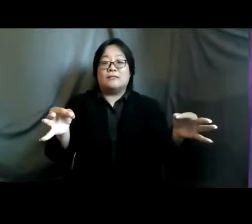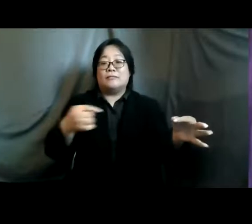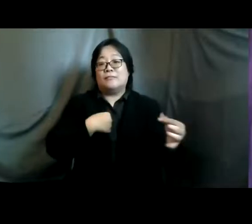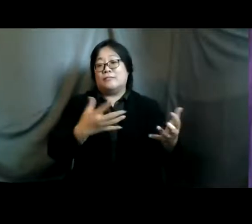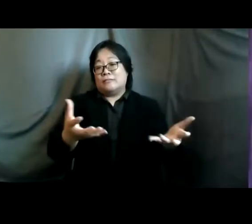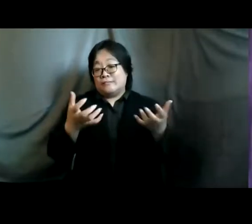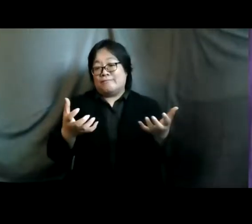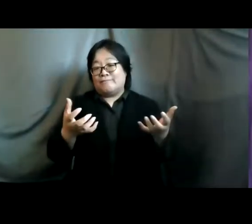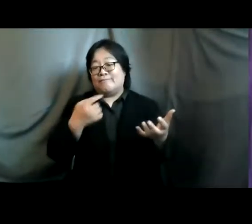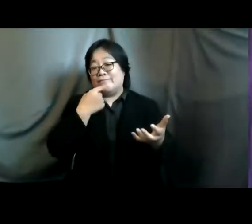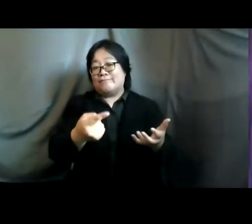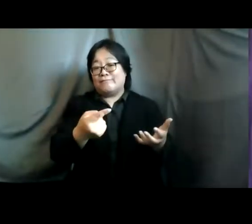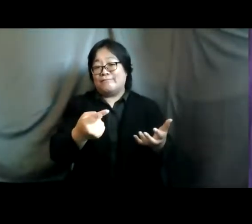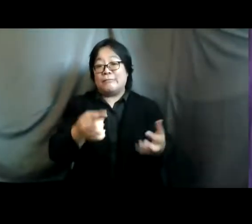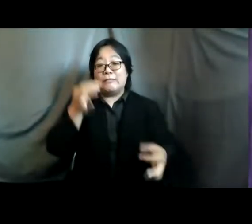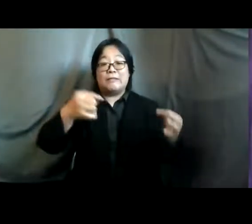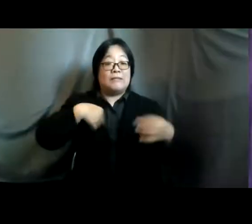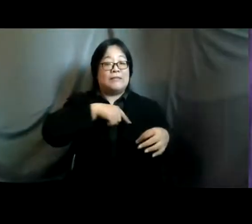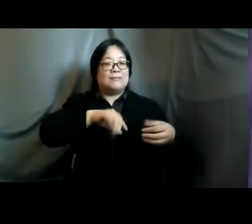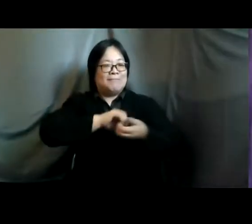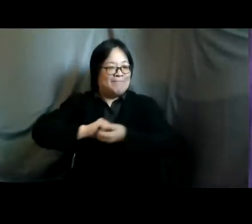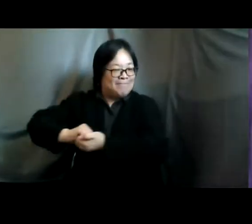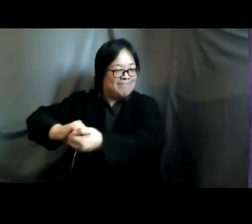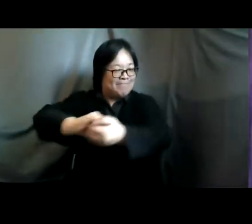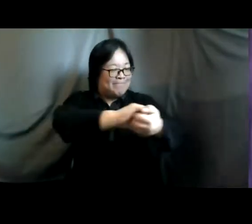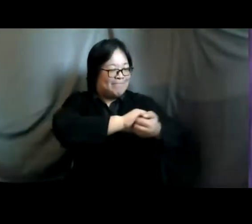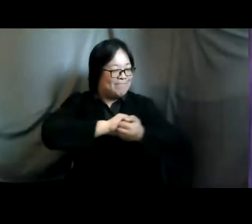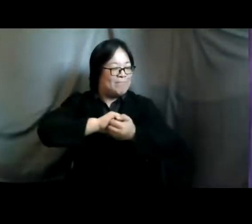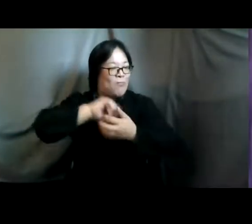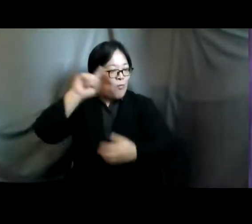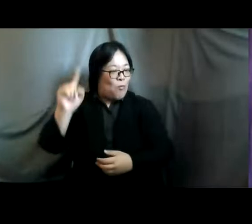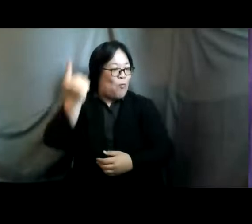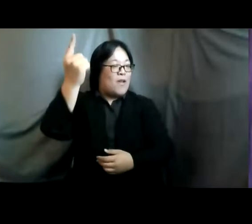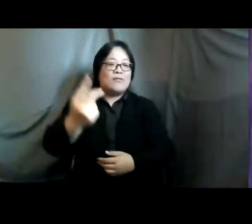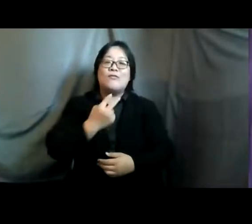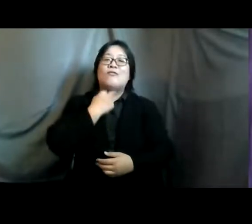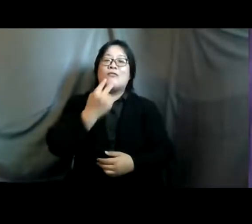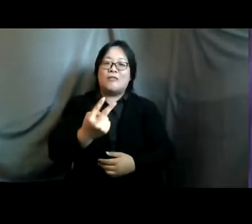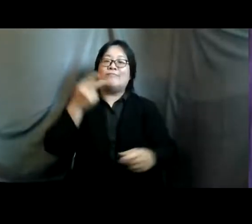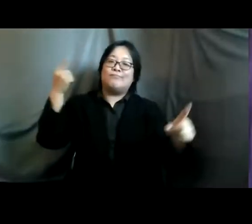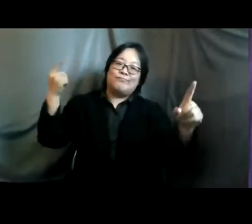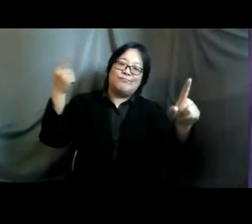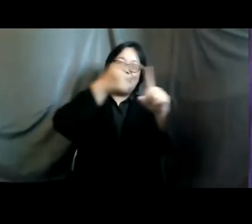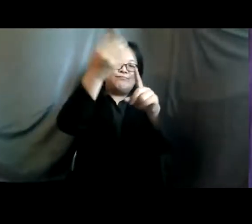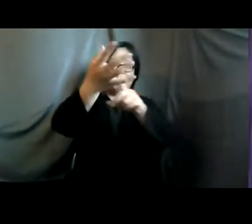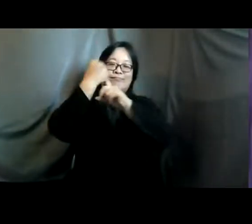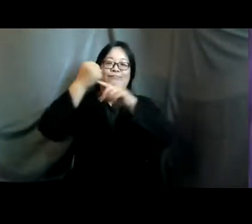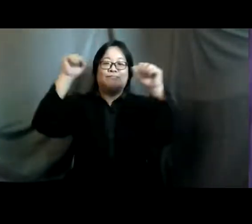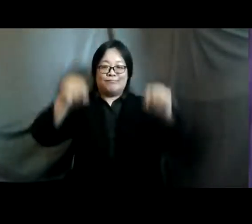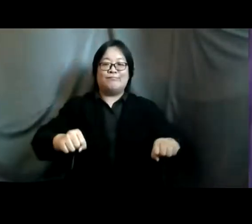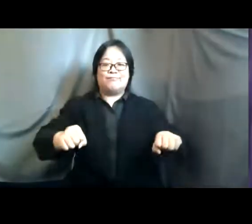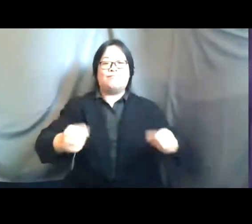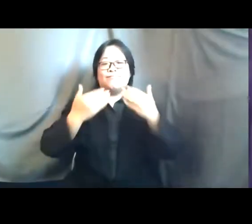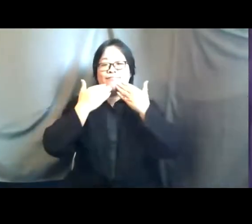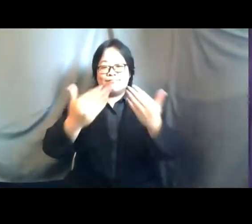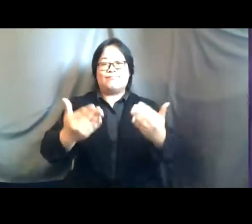um if we stand in solidarity and uh be one voice we can achieve our goal uh by 2026 thank you so